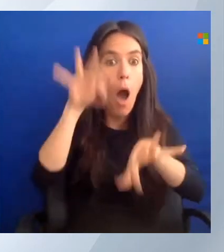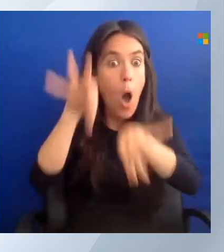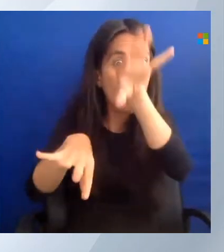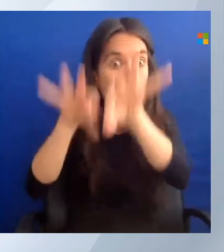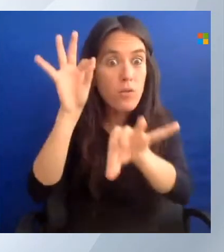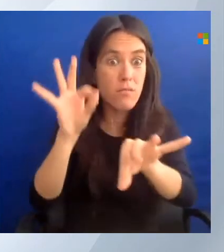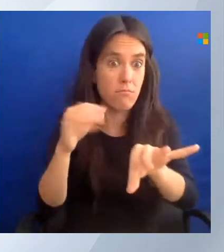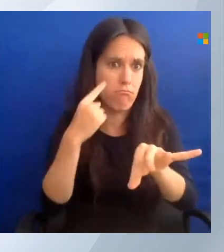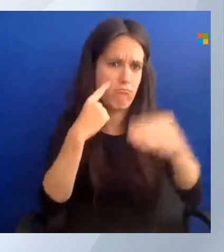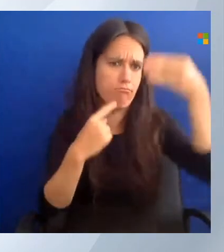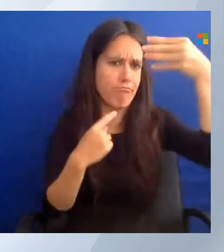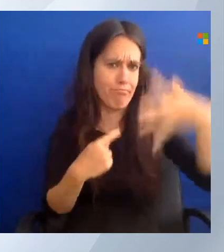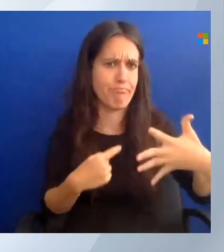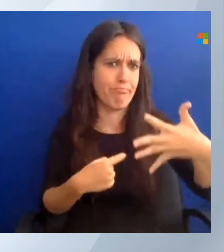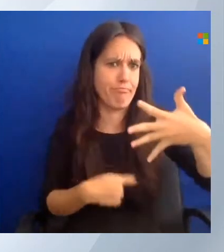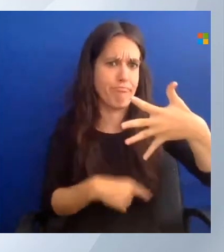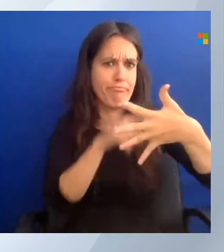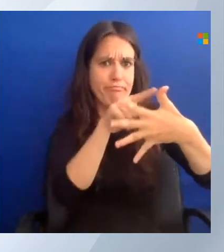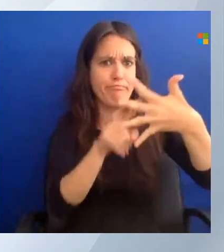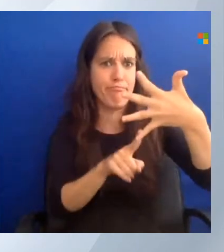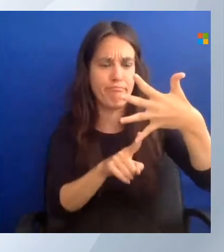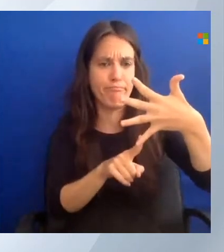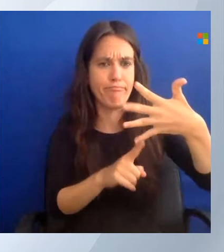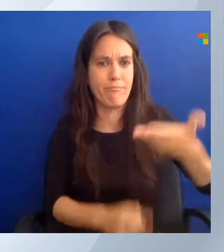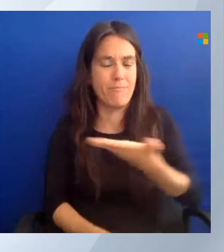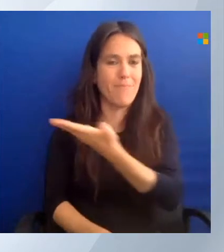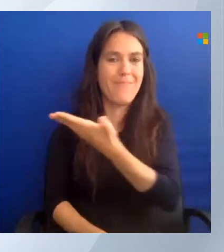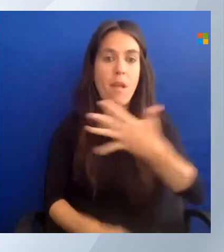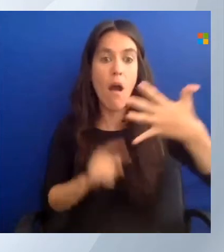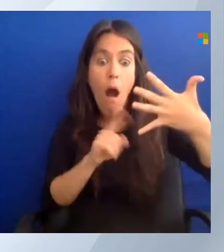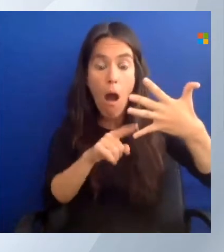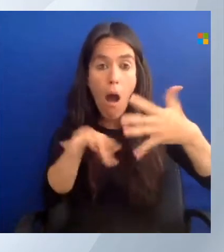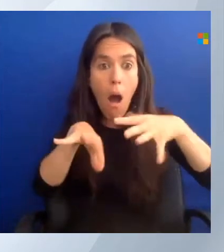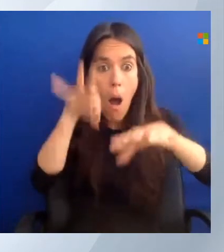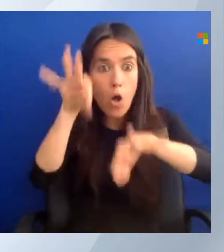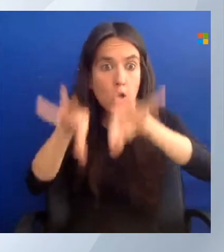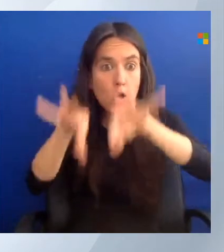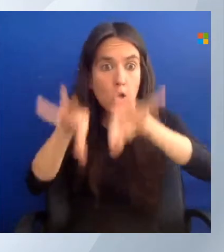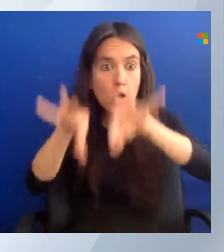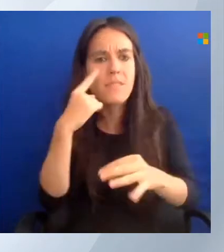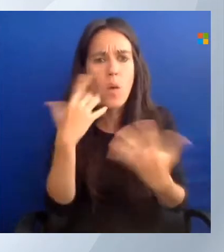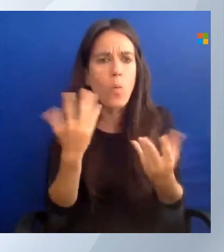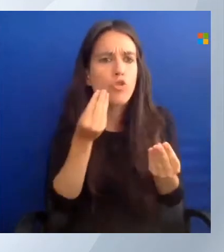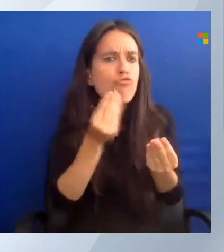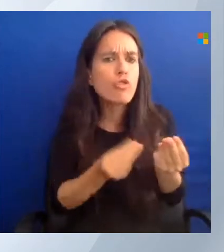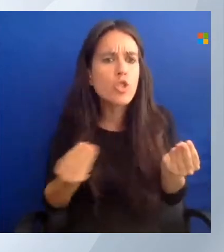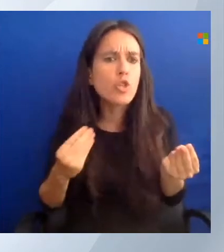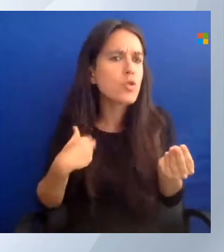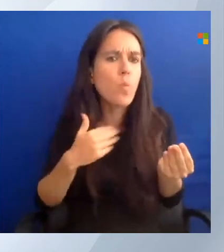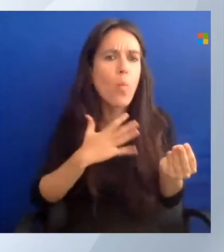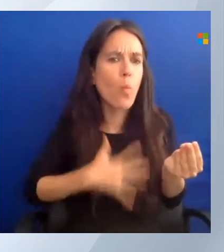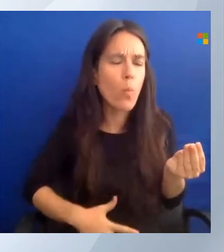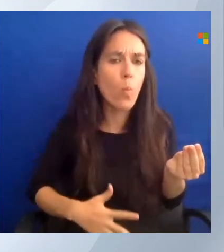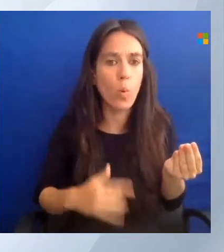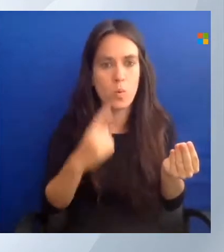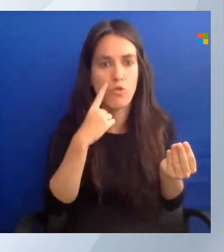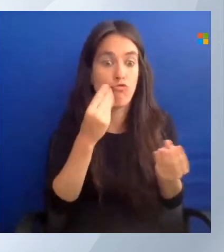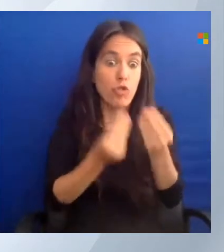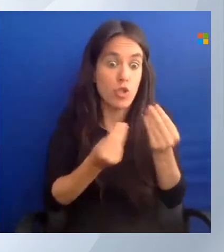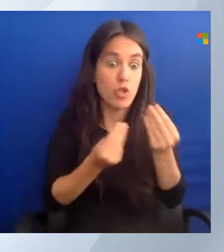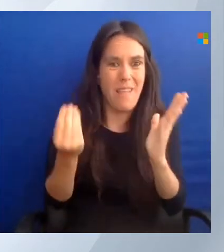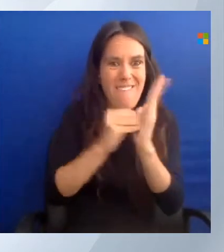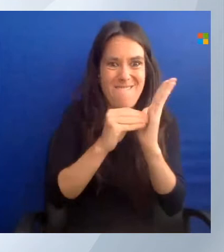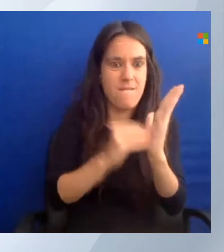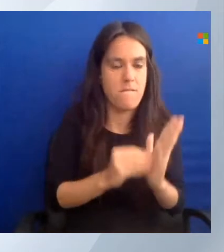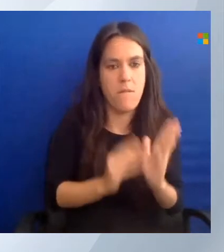specify what resources you want to deploy. So the resources are necessary to fill in. The